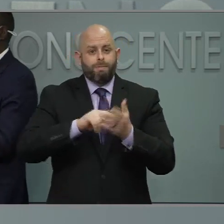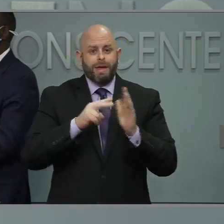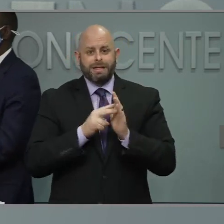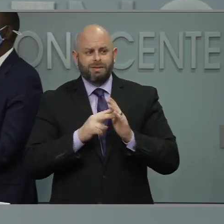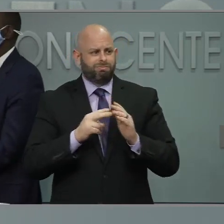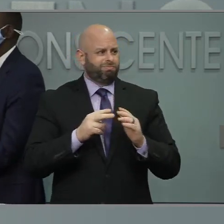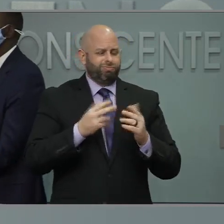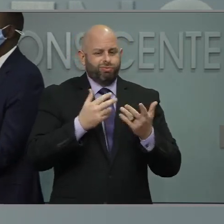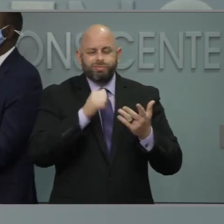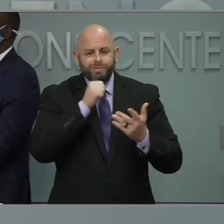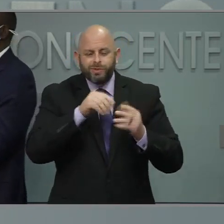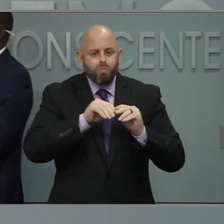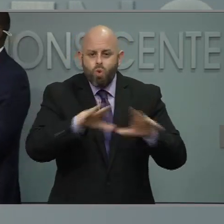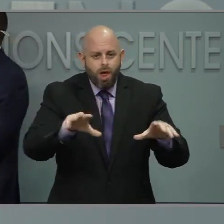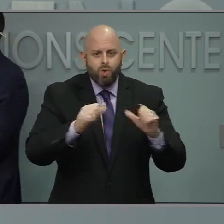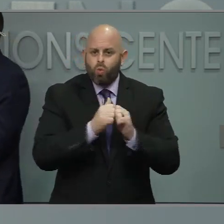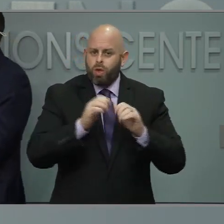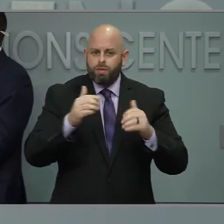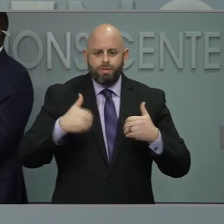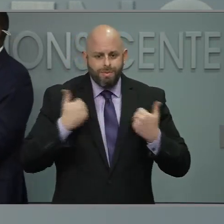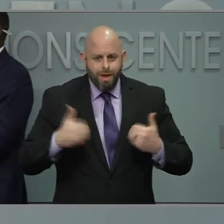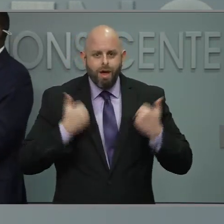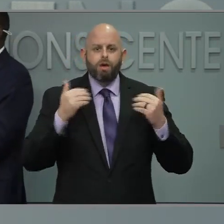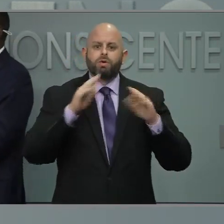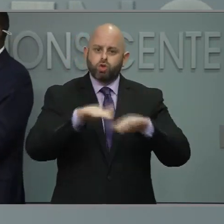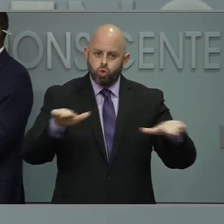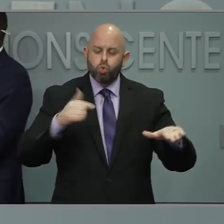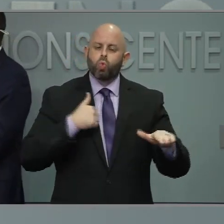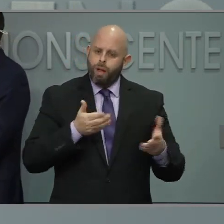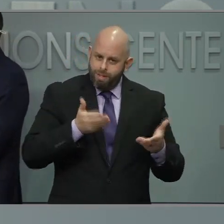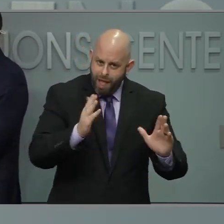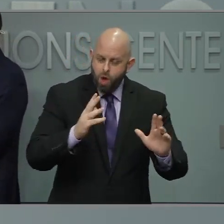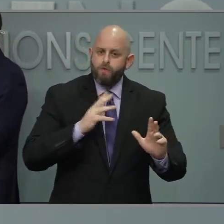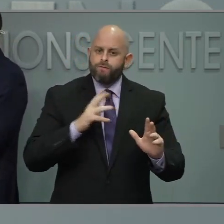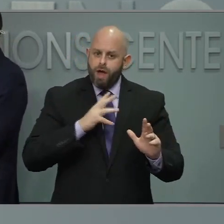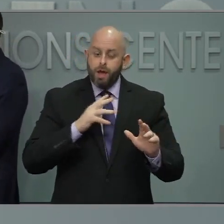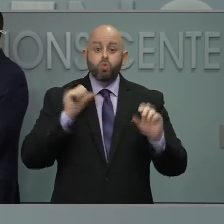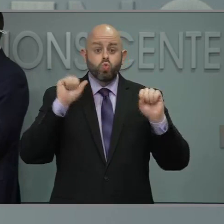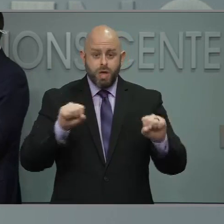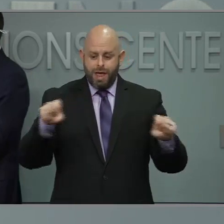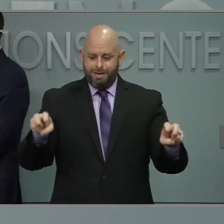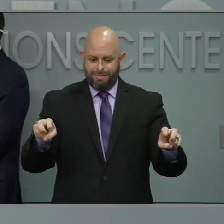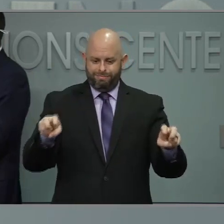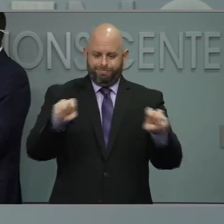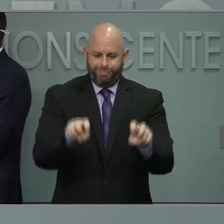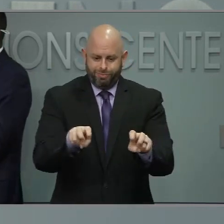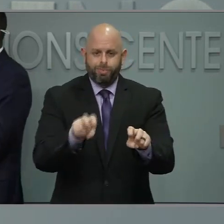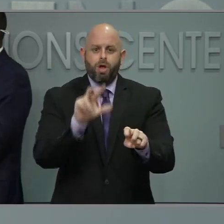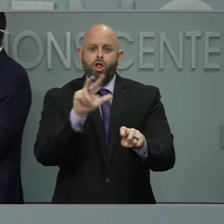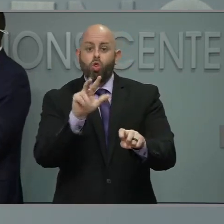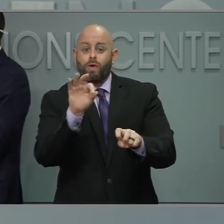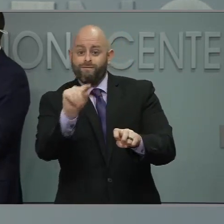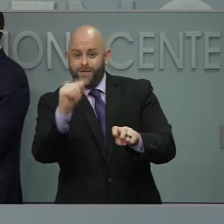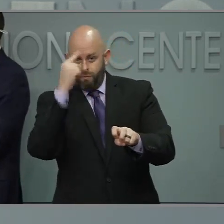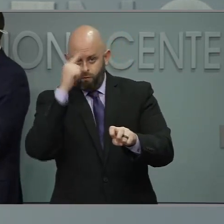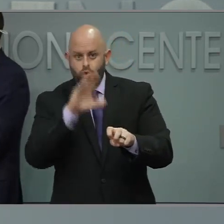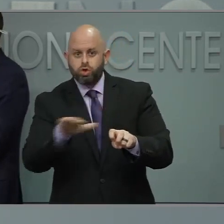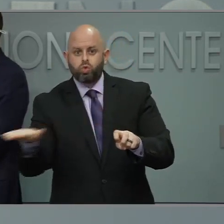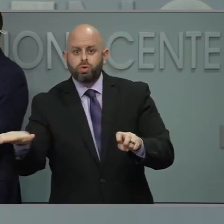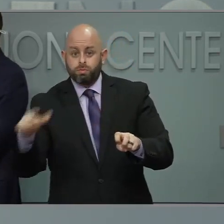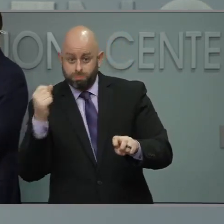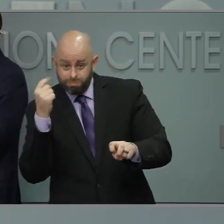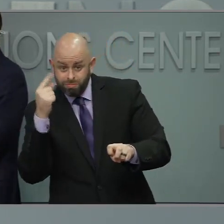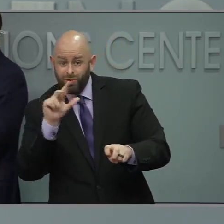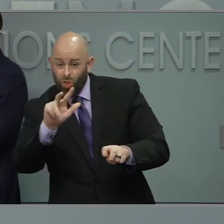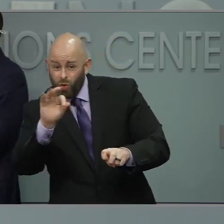back without maintaining that six feet and to do things as small as three feet. We want to maintain that six feet of distance